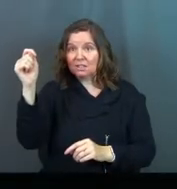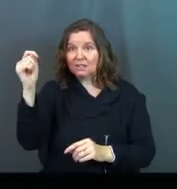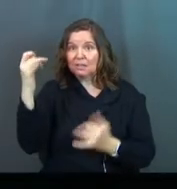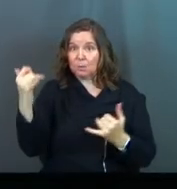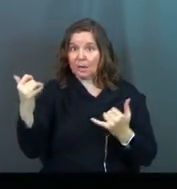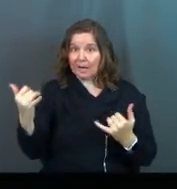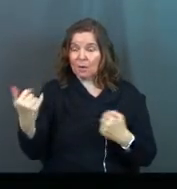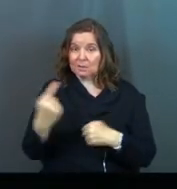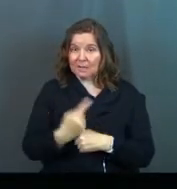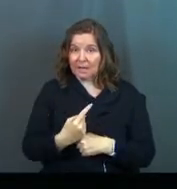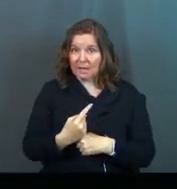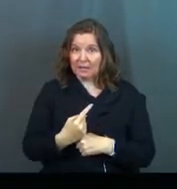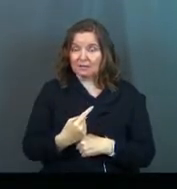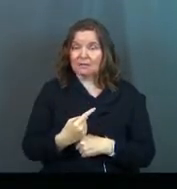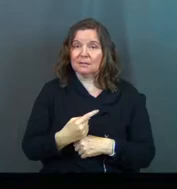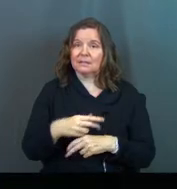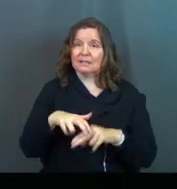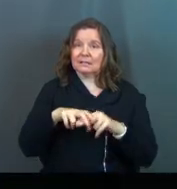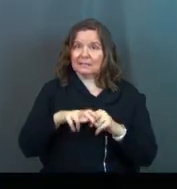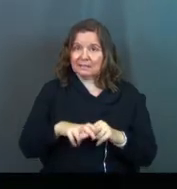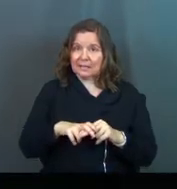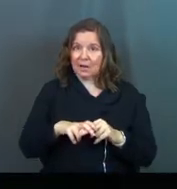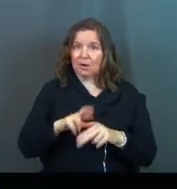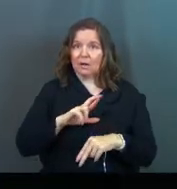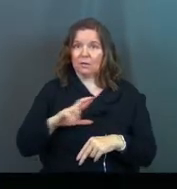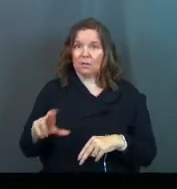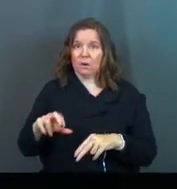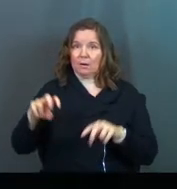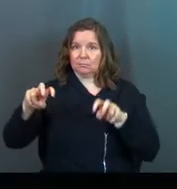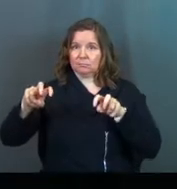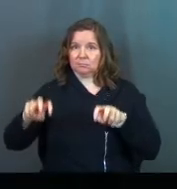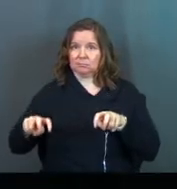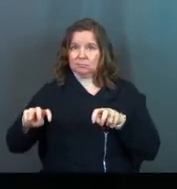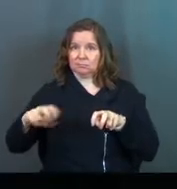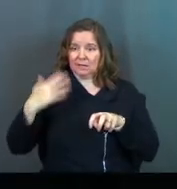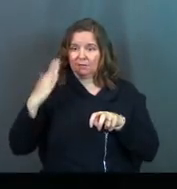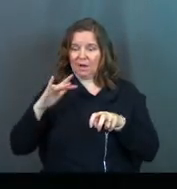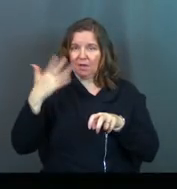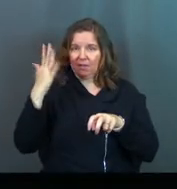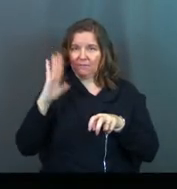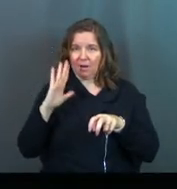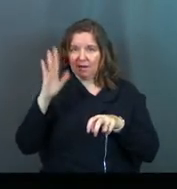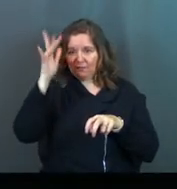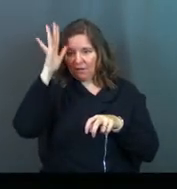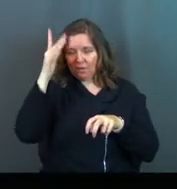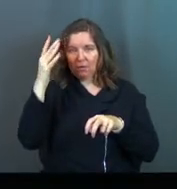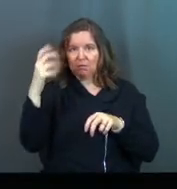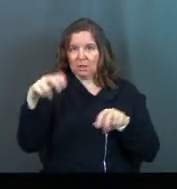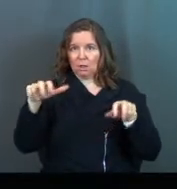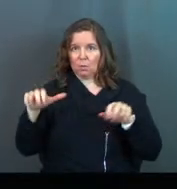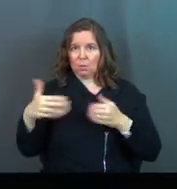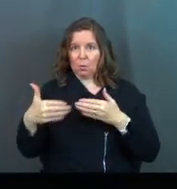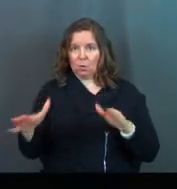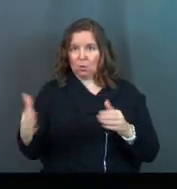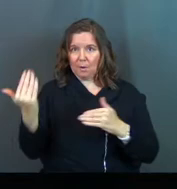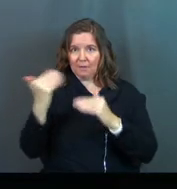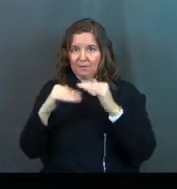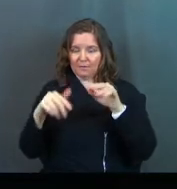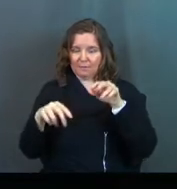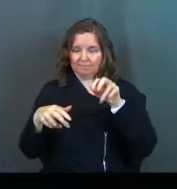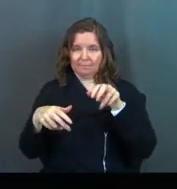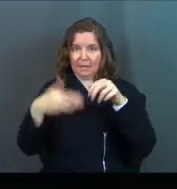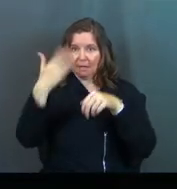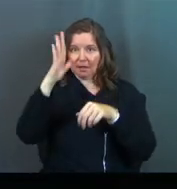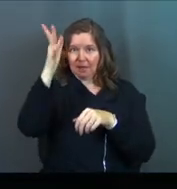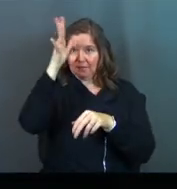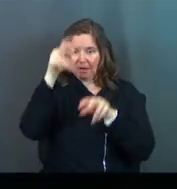right now, today, He sits down at the right hand of God the Father in the throne room of heaven. Amen? And He sits down because it